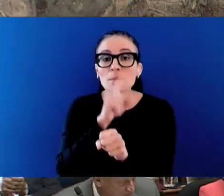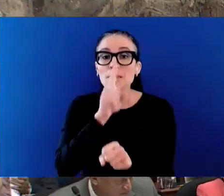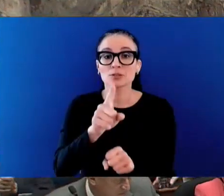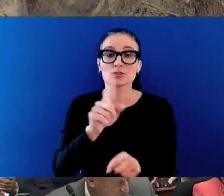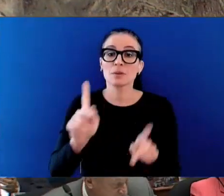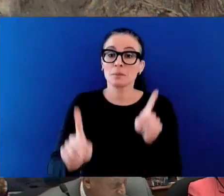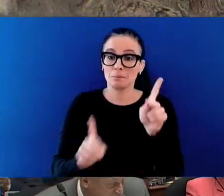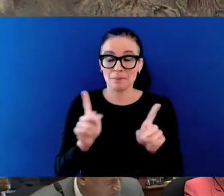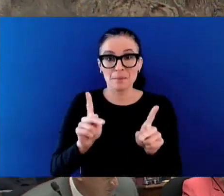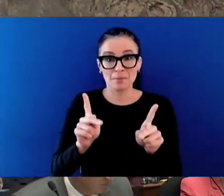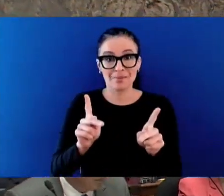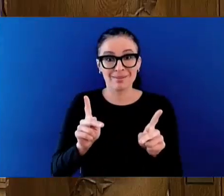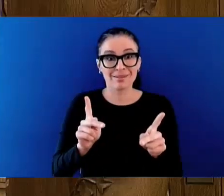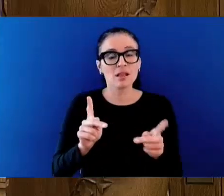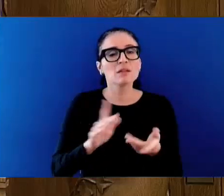The bell and question period.